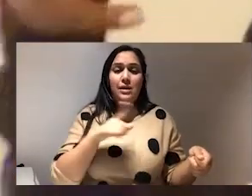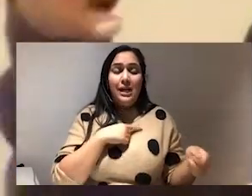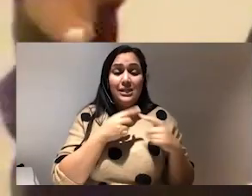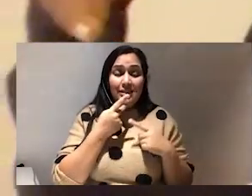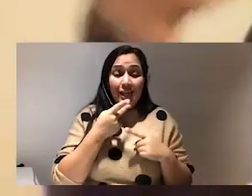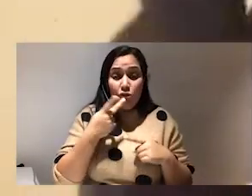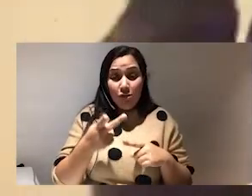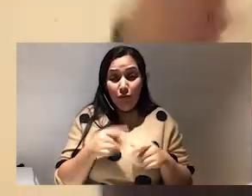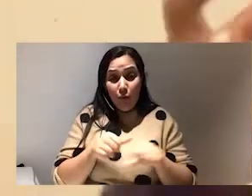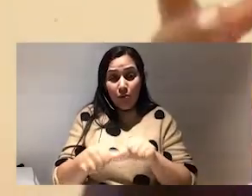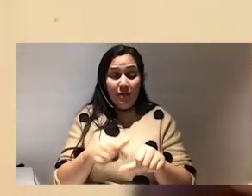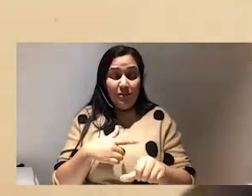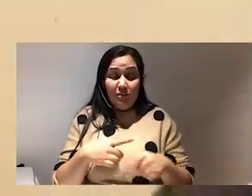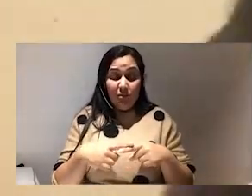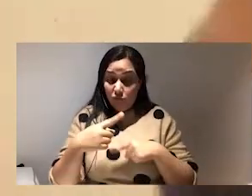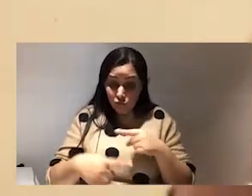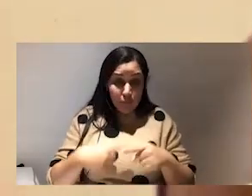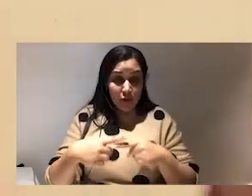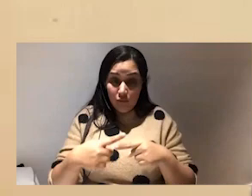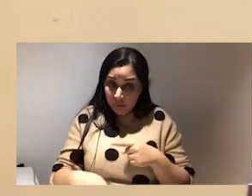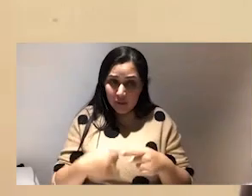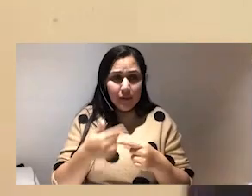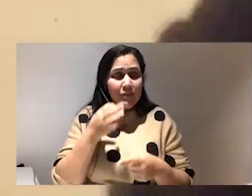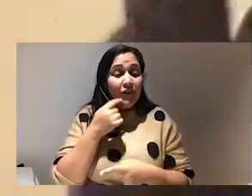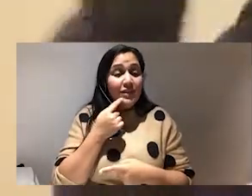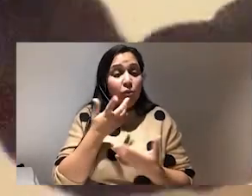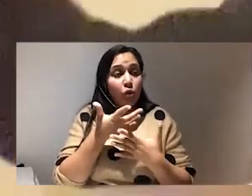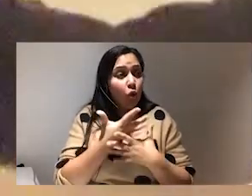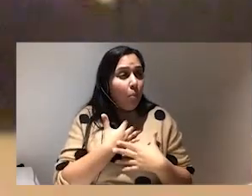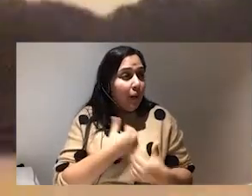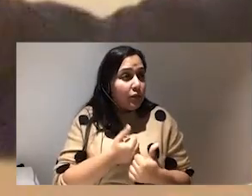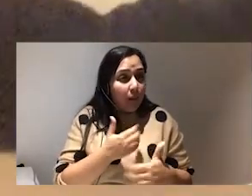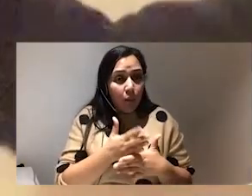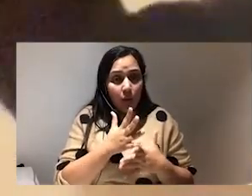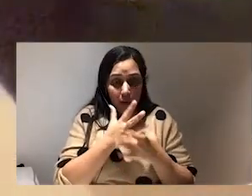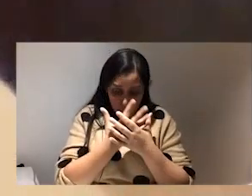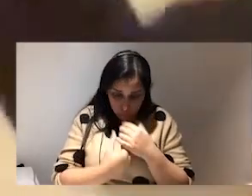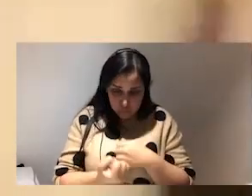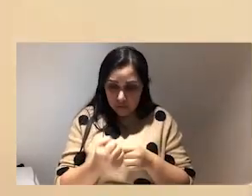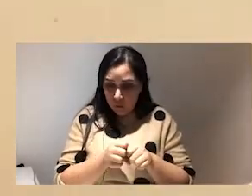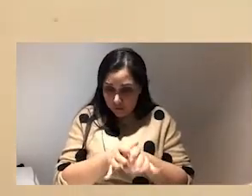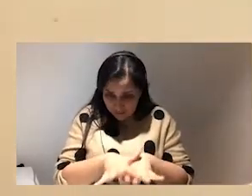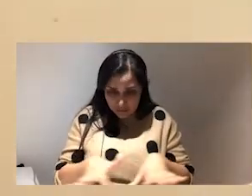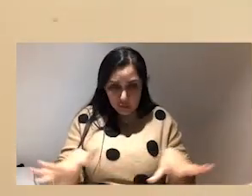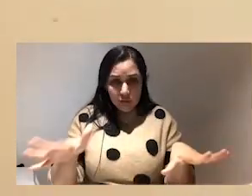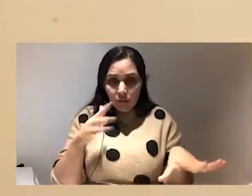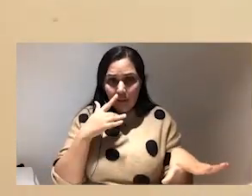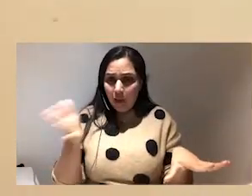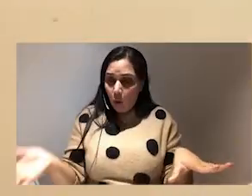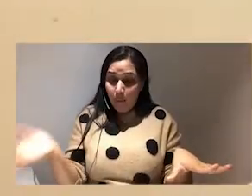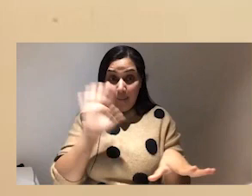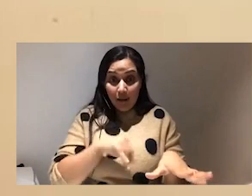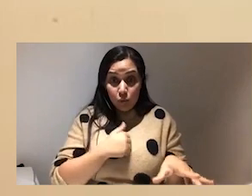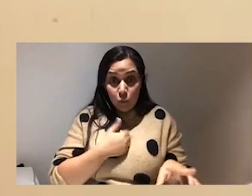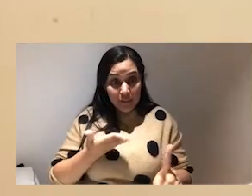really easy particularly in this space when you're so passionate about the work to get pulled into directions so coming back to your intentions is really